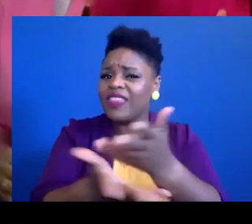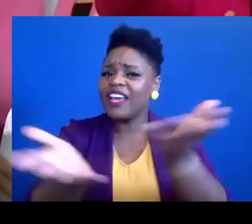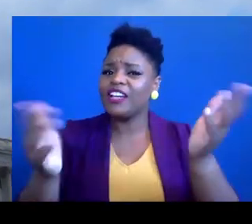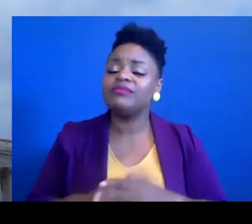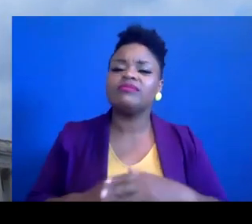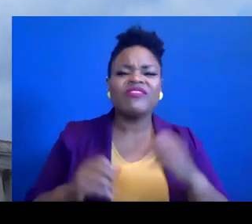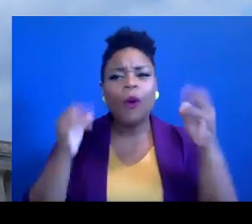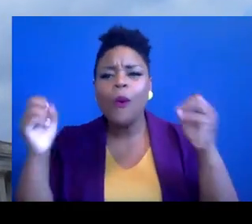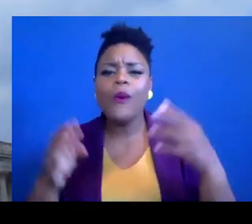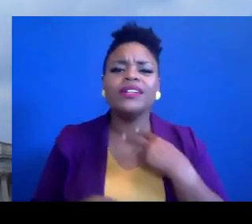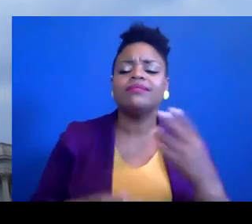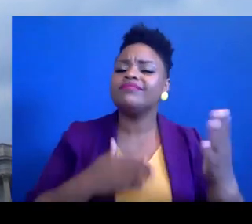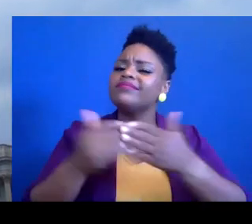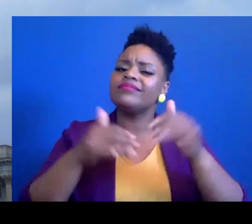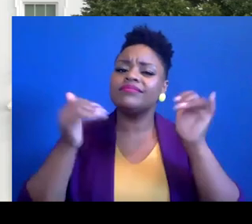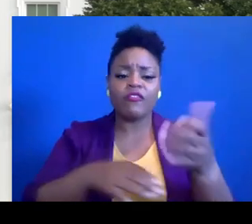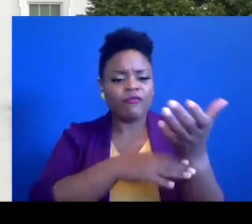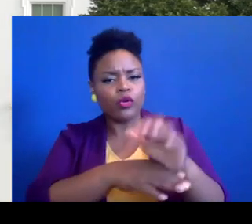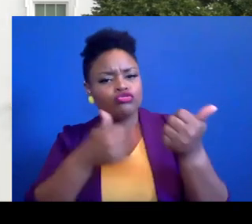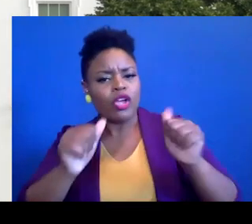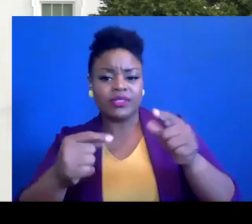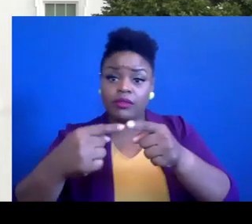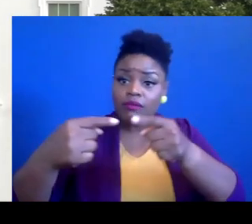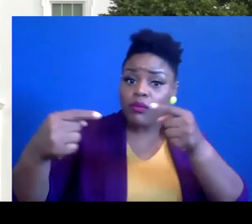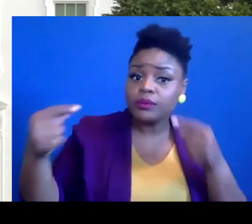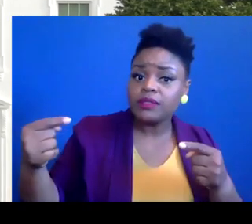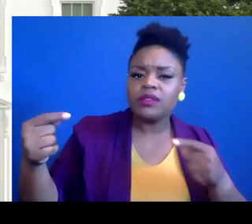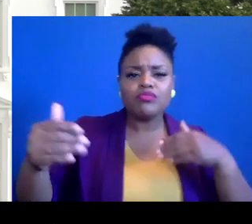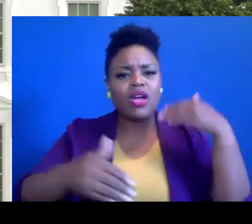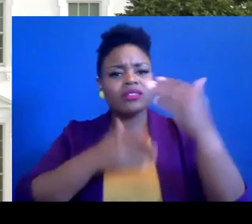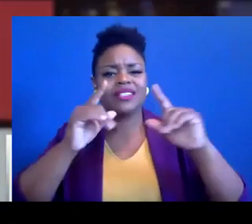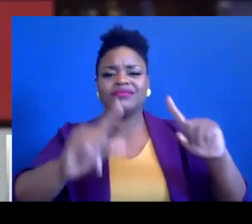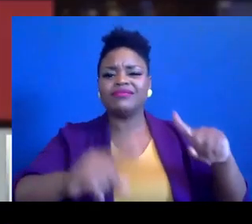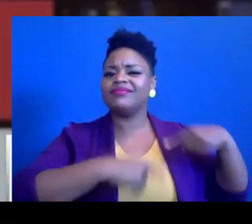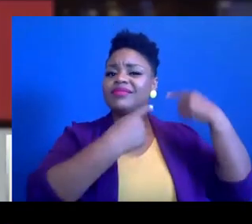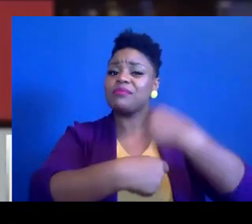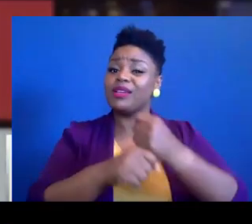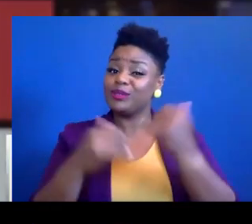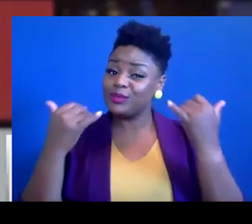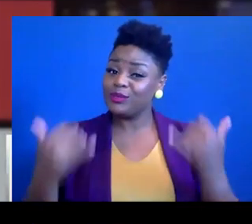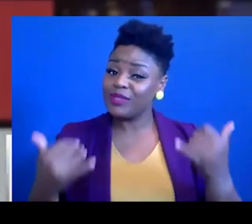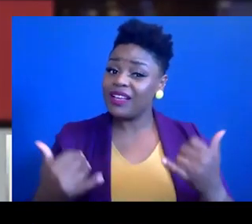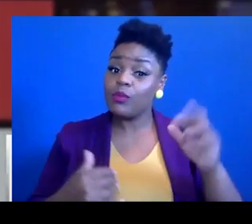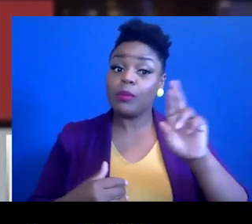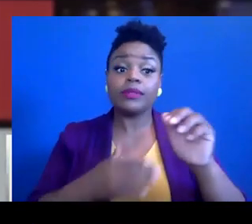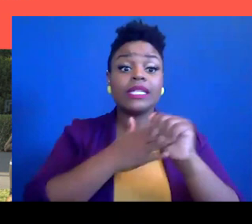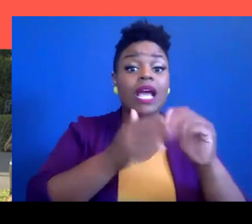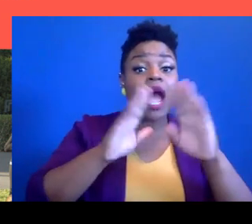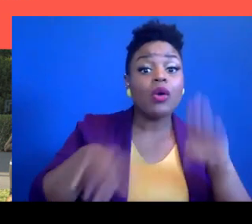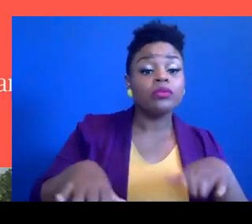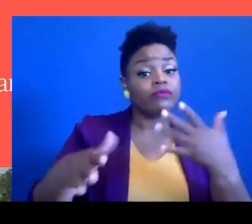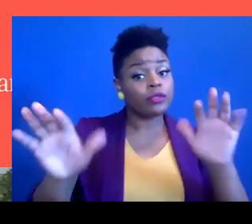voices. Despite forces attempting to reverse the progress that has been made. Today, the Republican-led House of Representatives